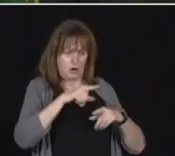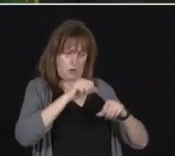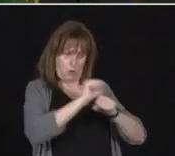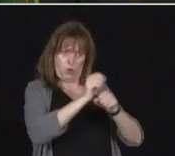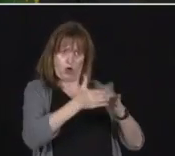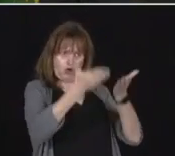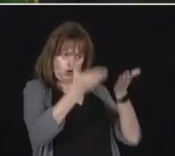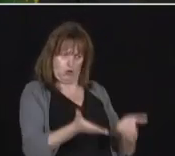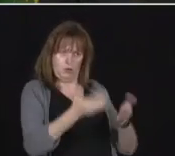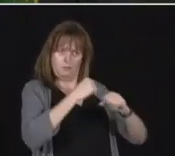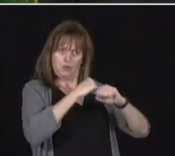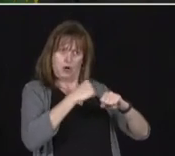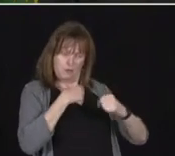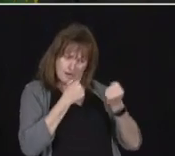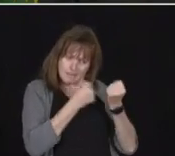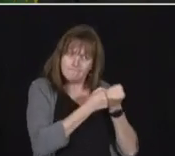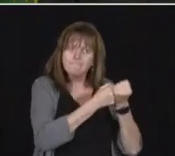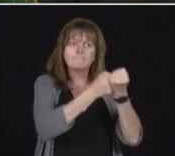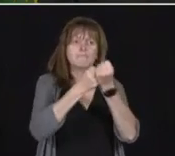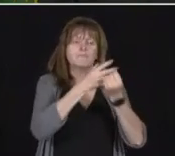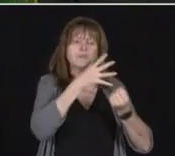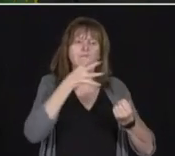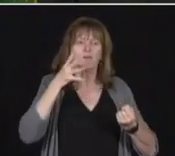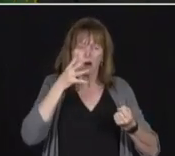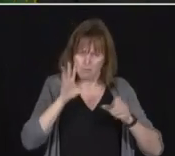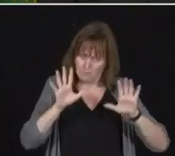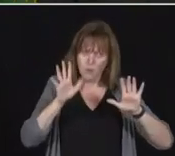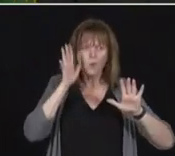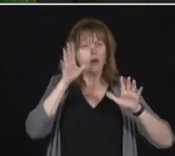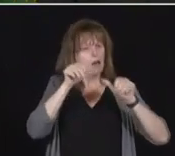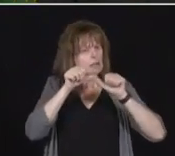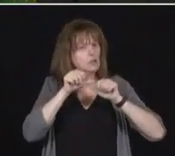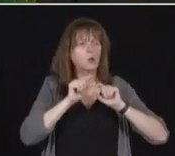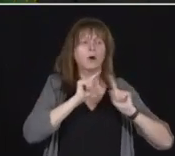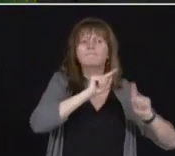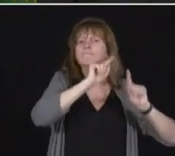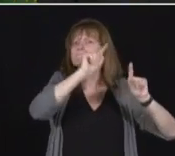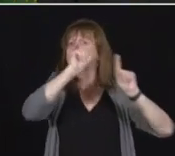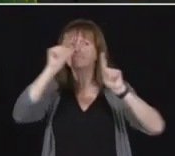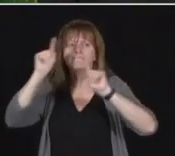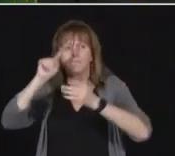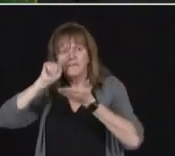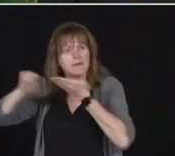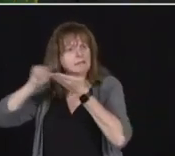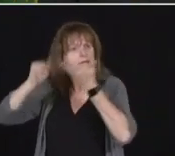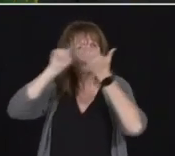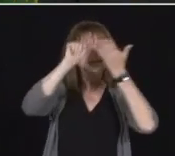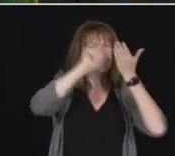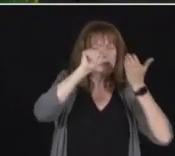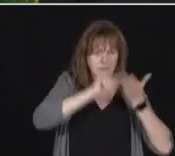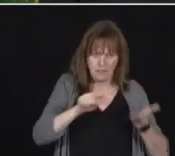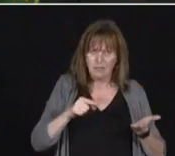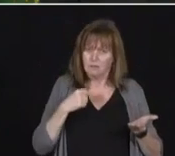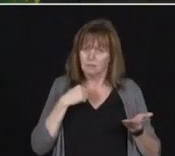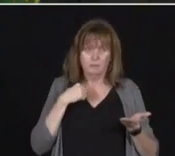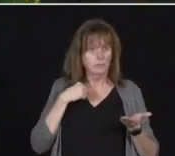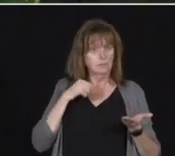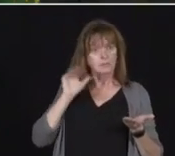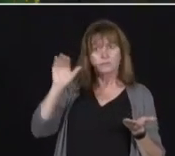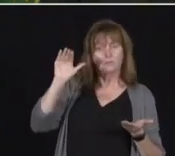we're going to continue on with the inspections. We also have asked Ontario Health to set up a program